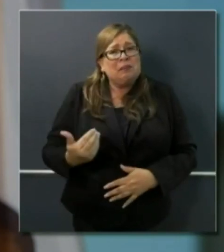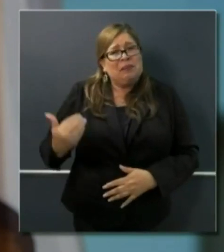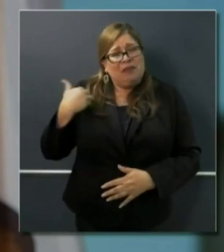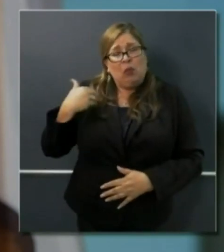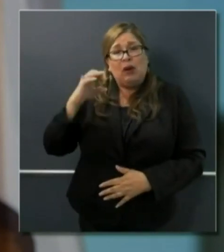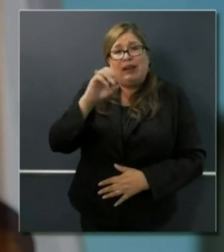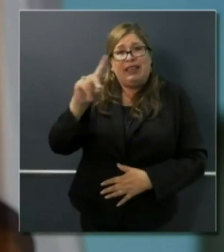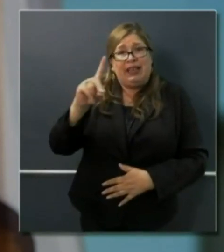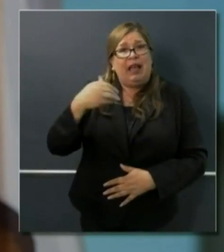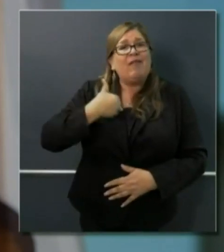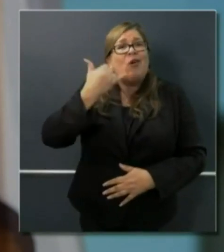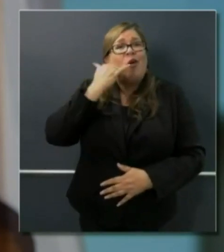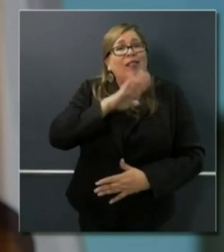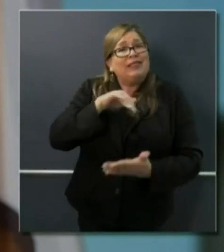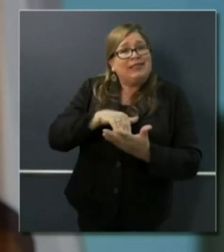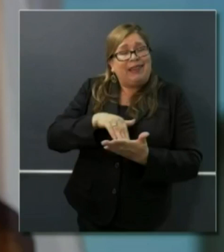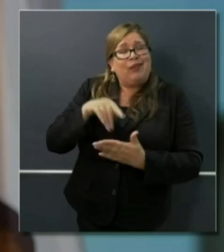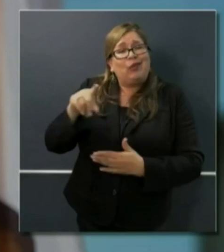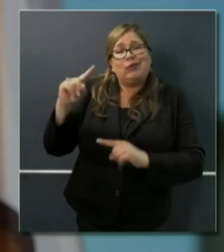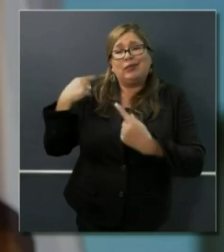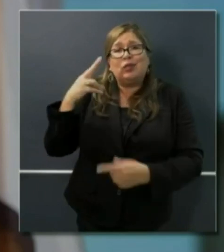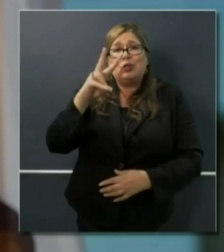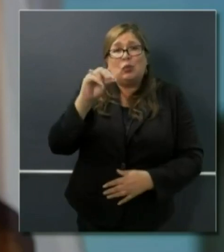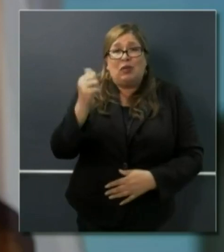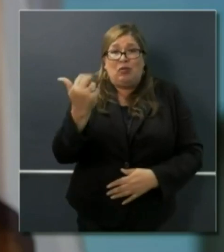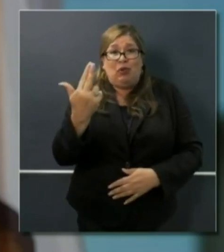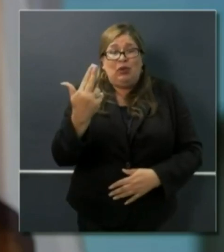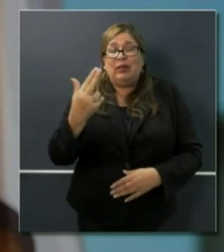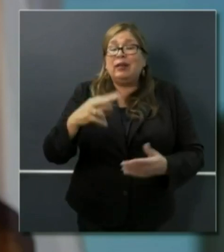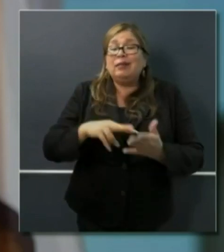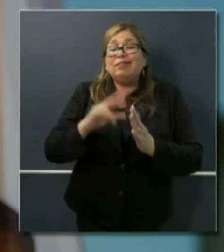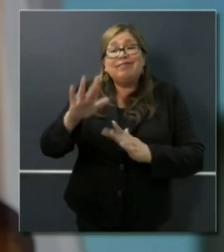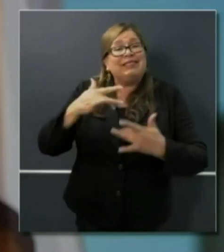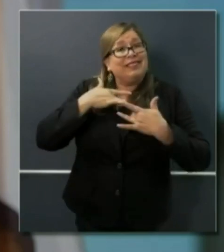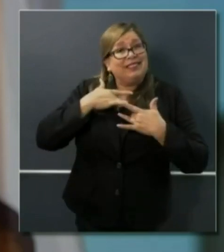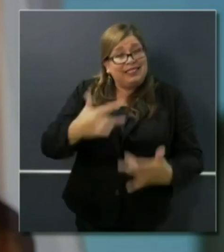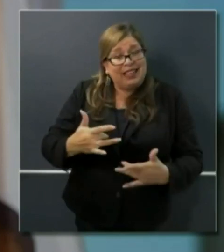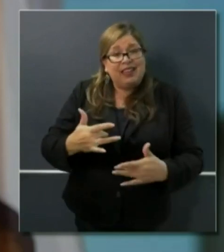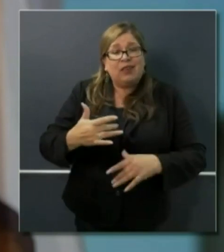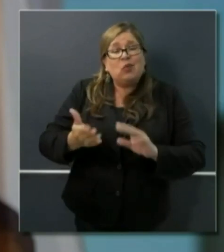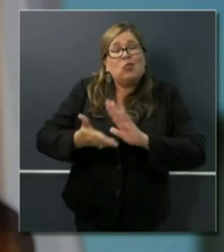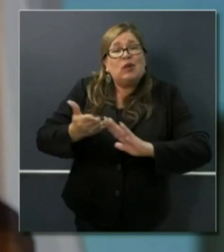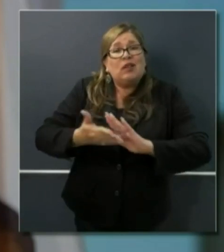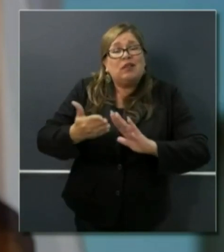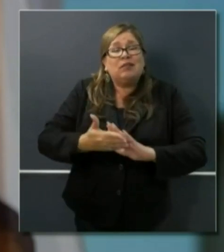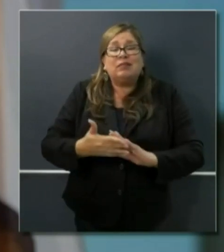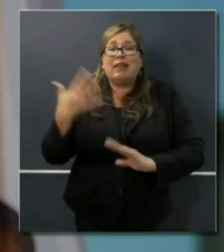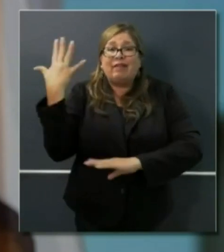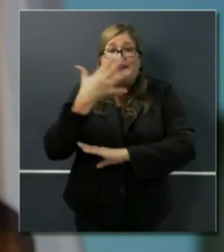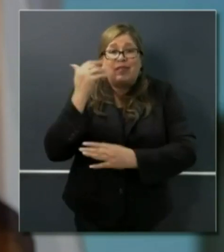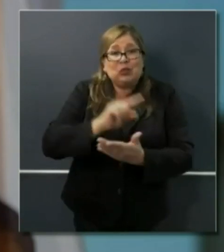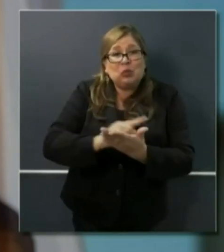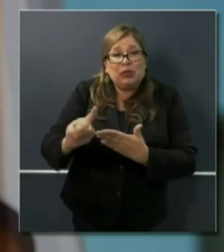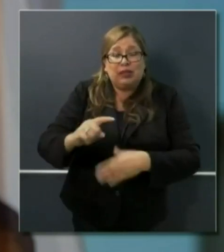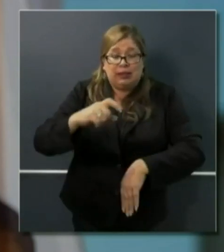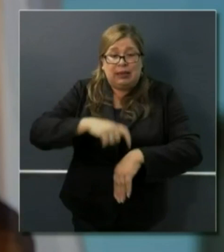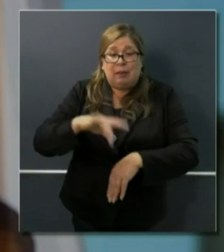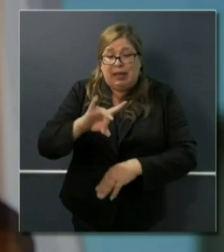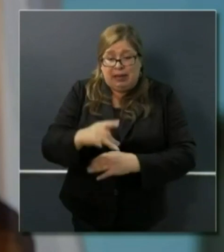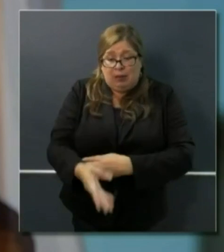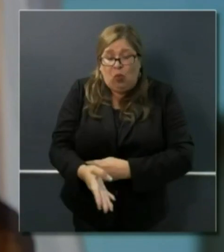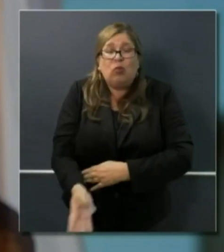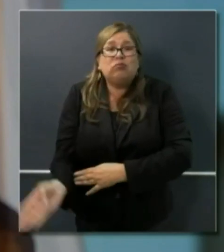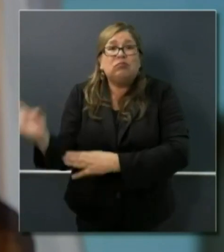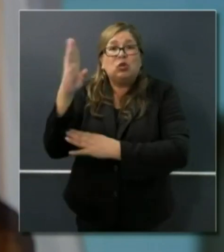2013 that was operating from 8 a.m. to noon, just five days a week. That was when we had record low